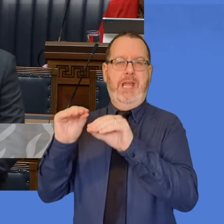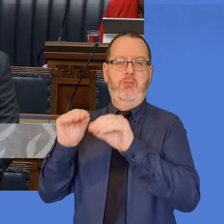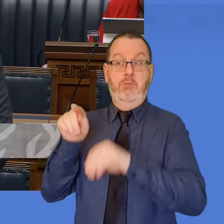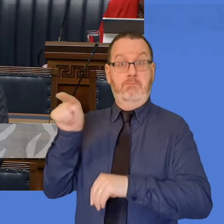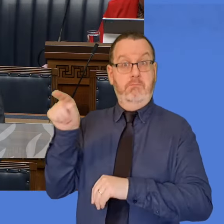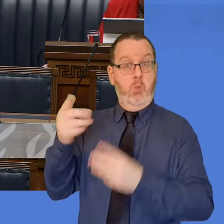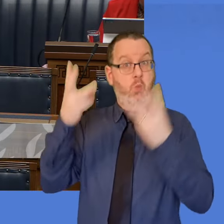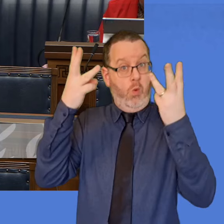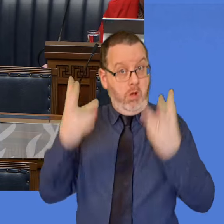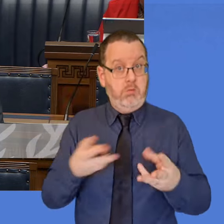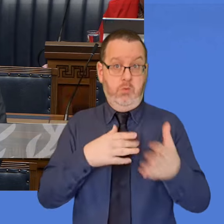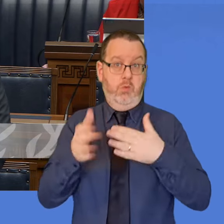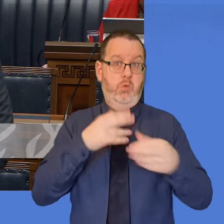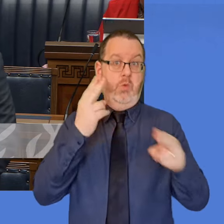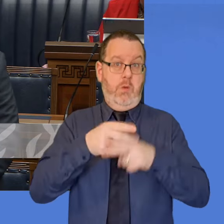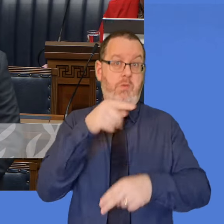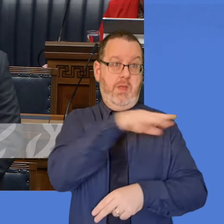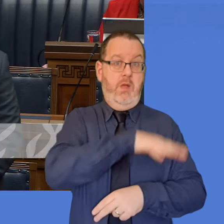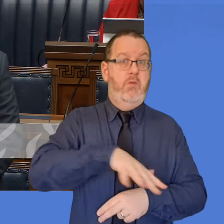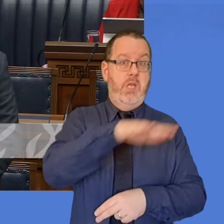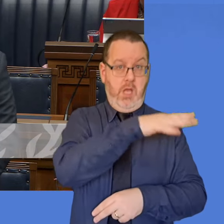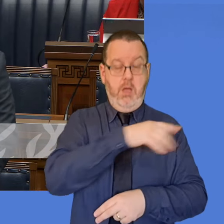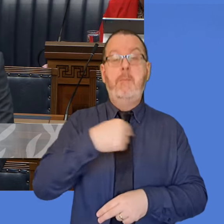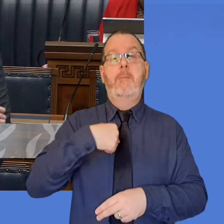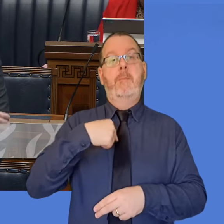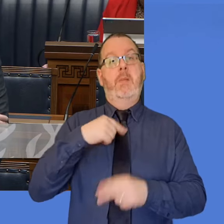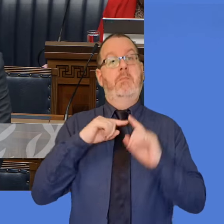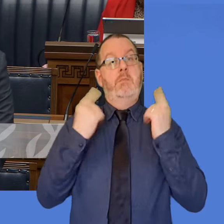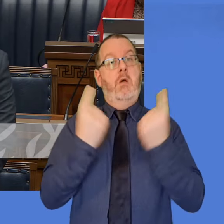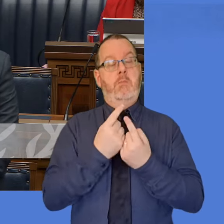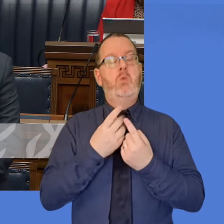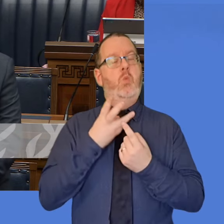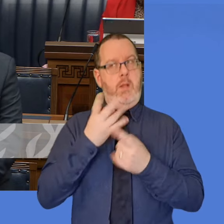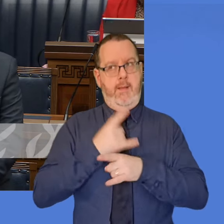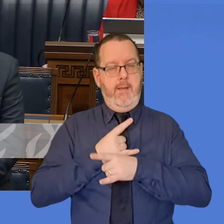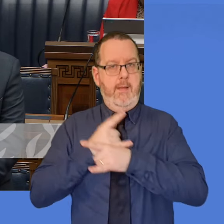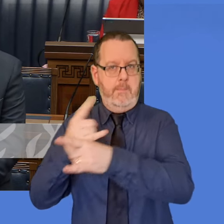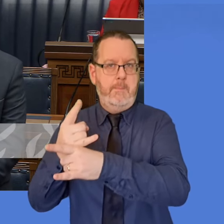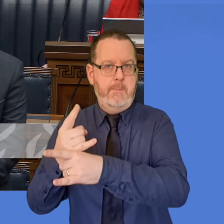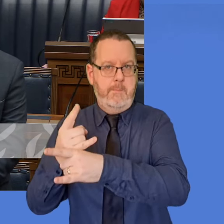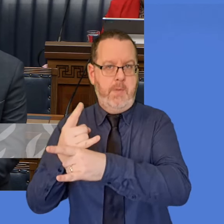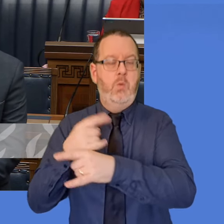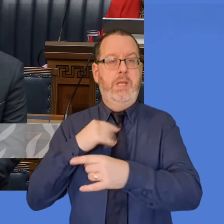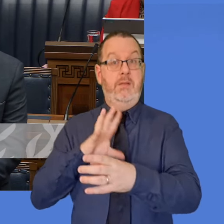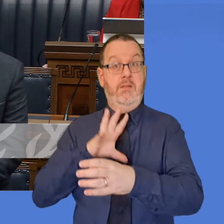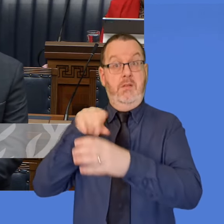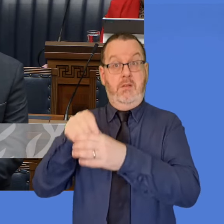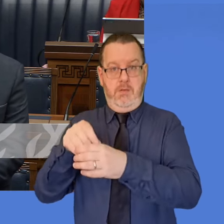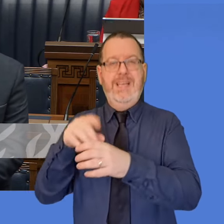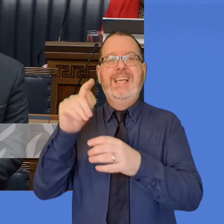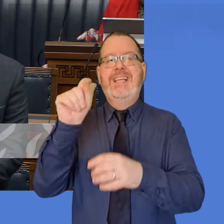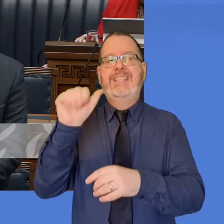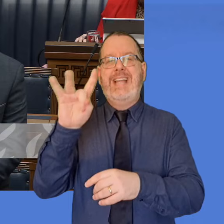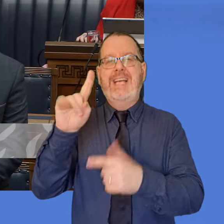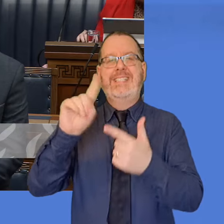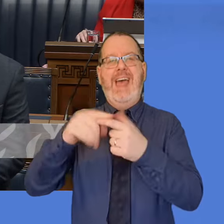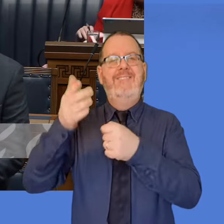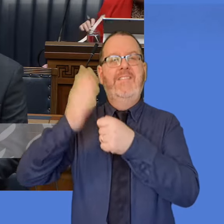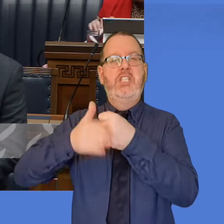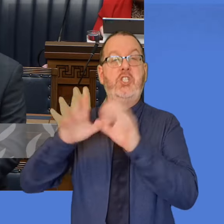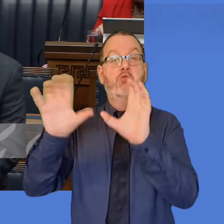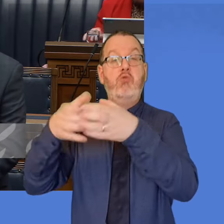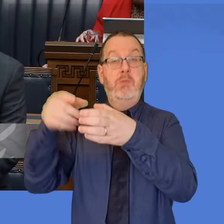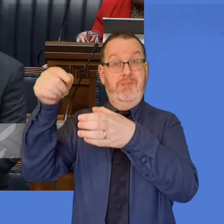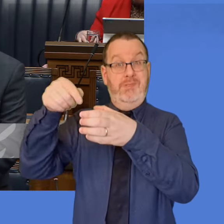addressed and my department will of course have a role to play in that and we will be part of the task and finishing group in relation